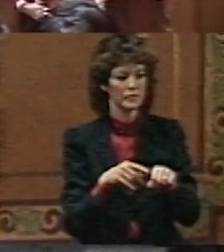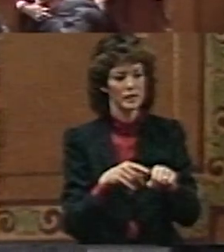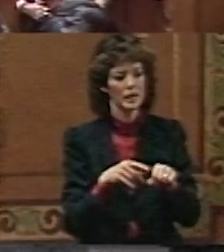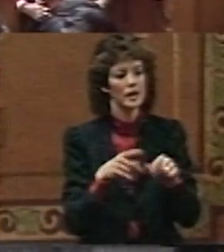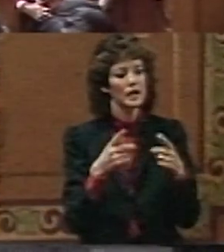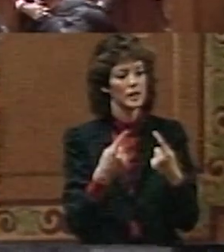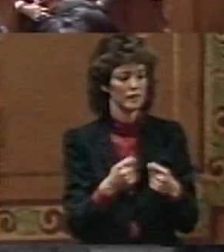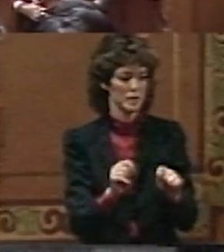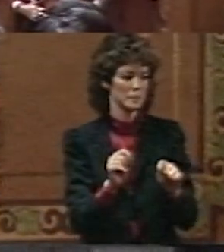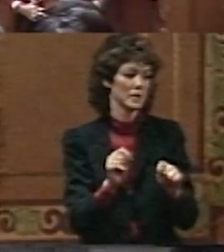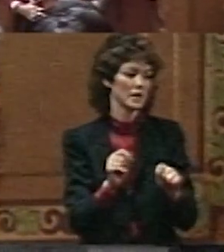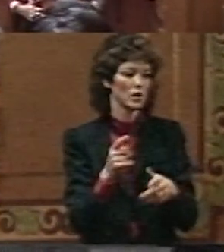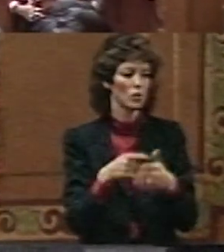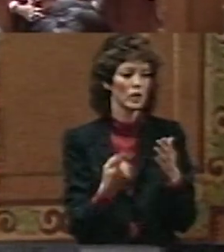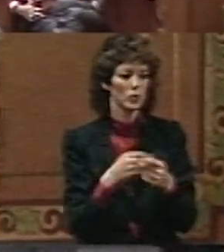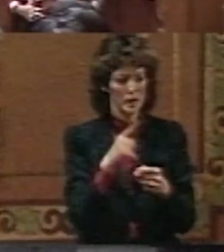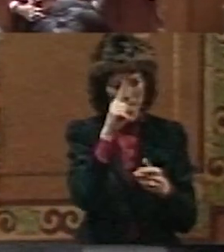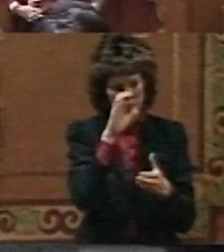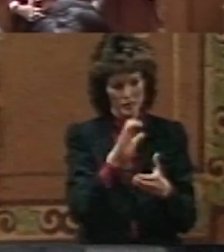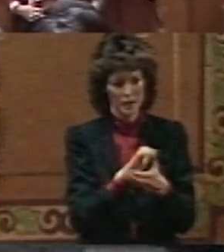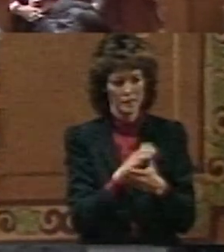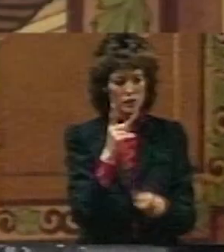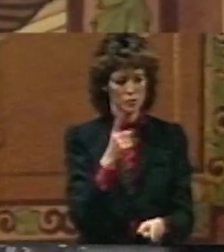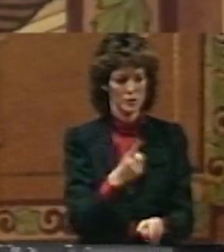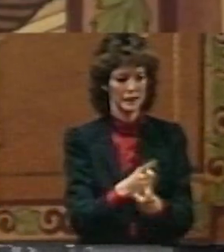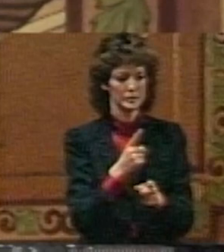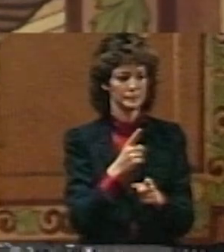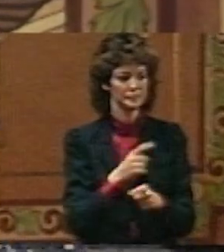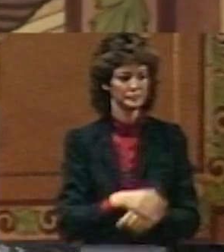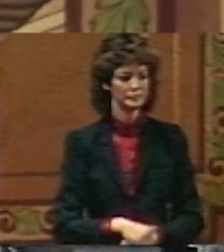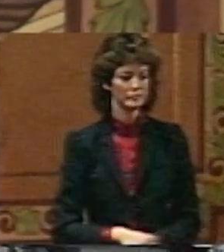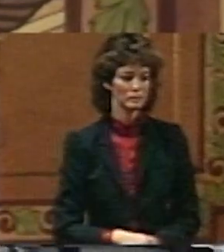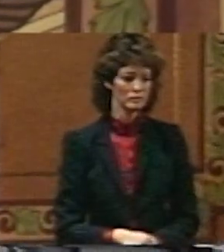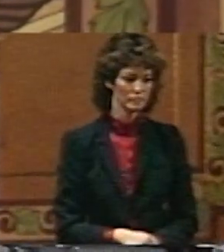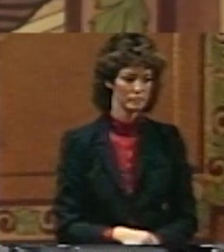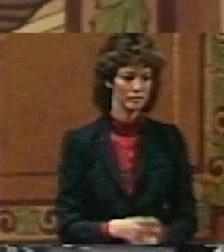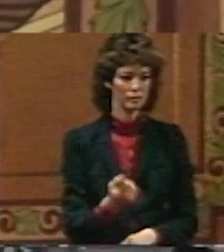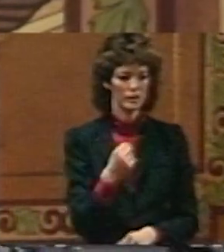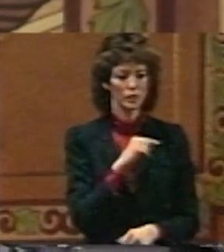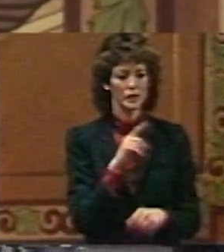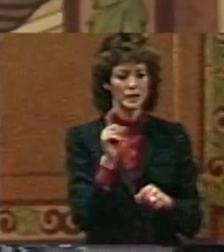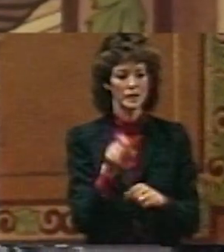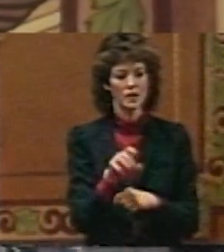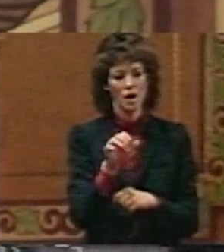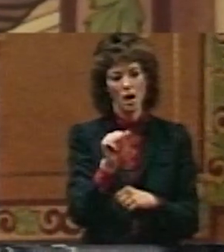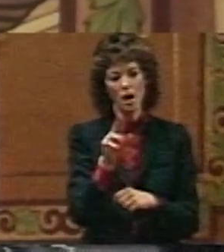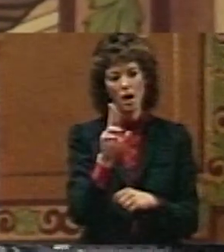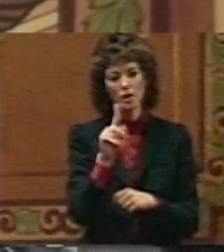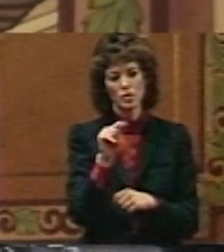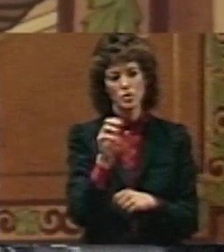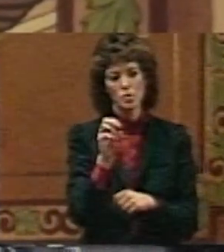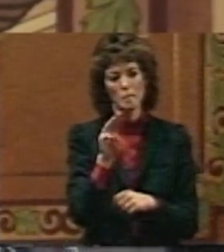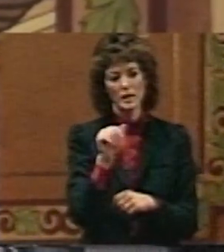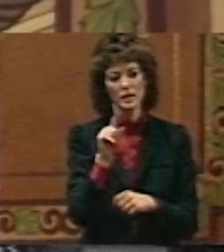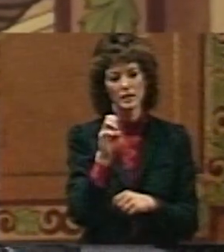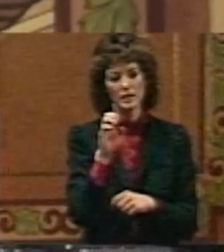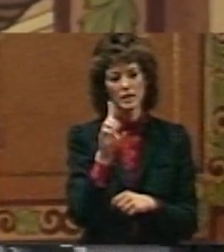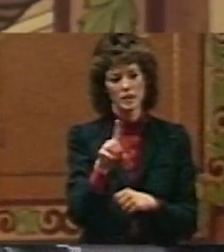in what we believe is right. We need an automated networking system for libraries.